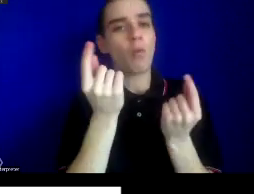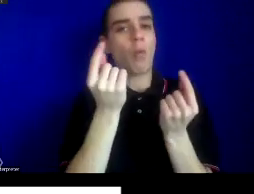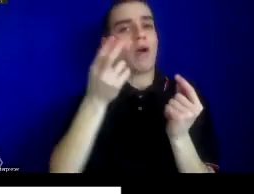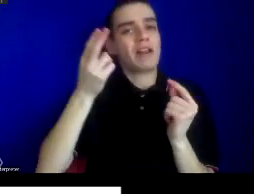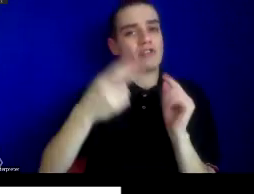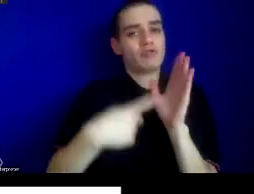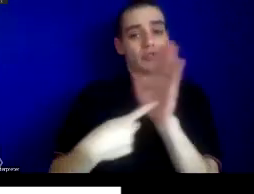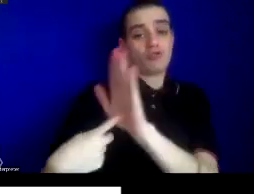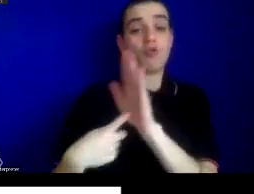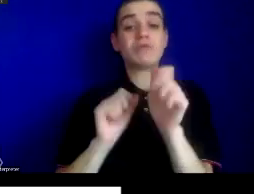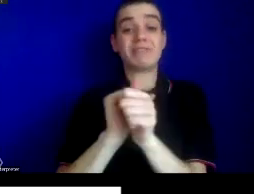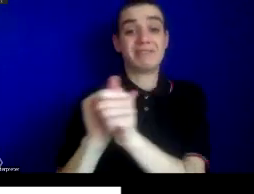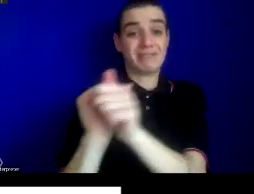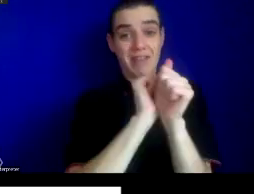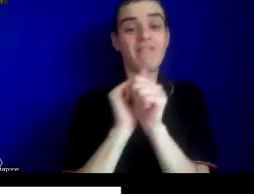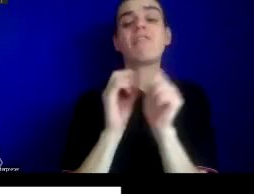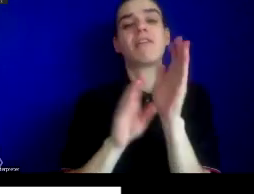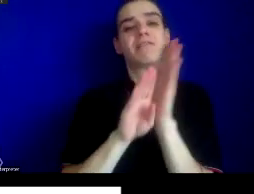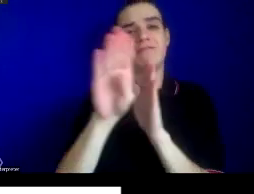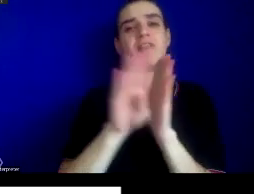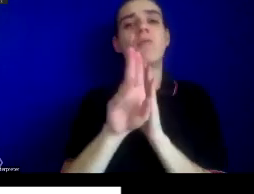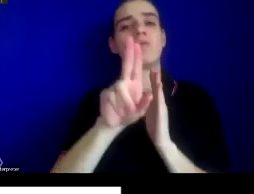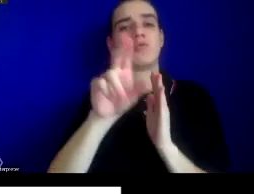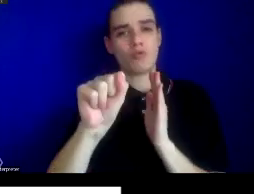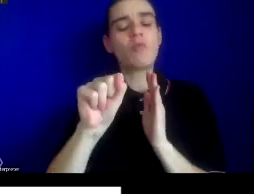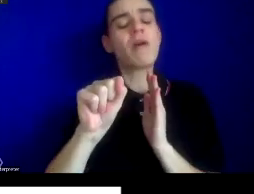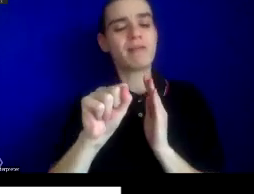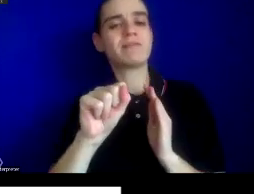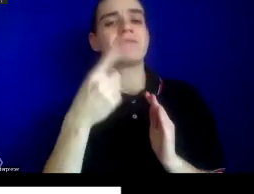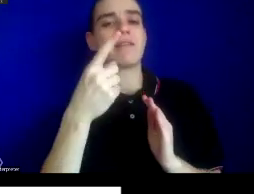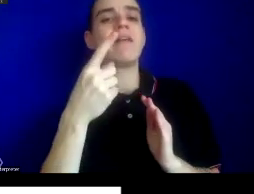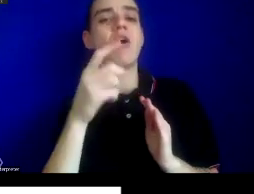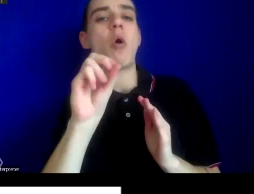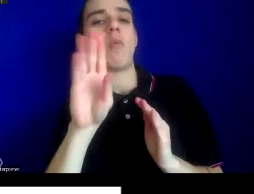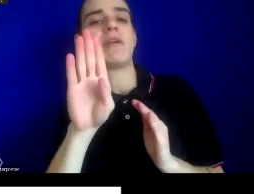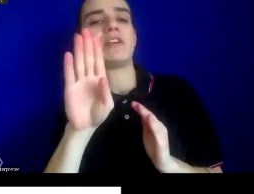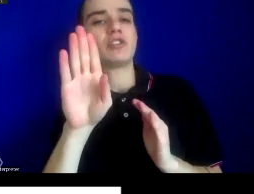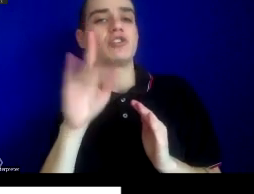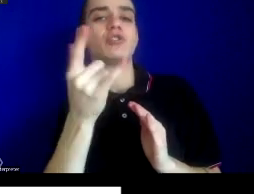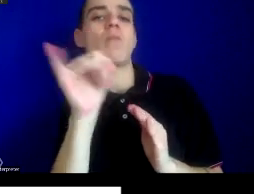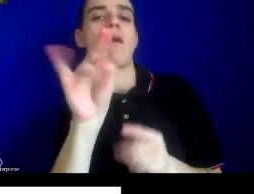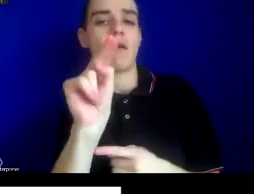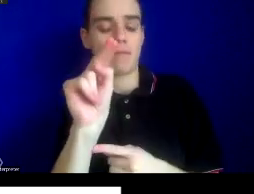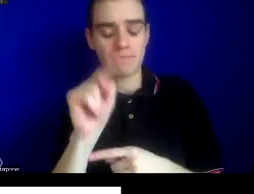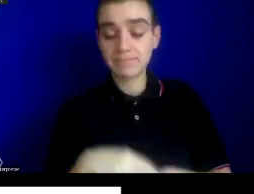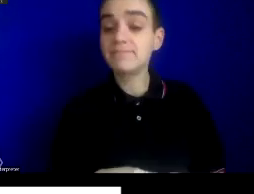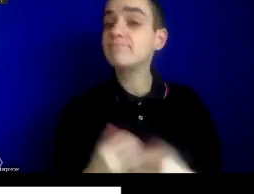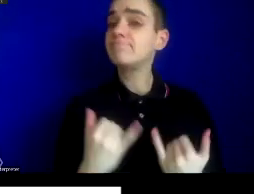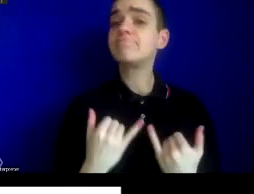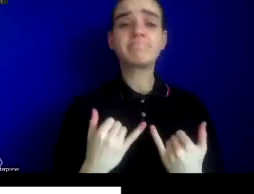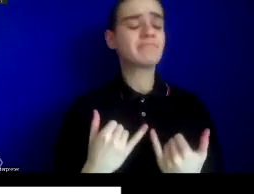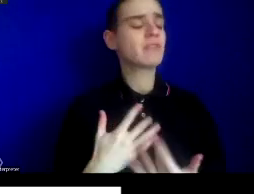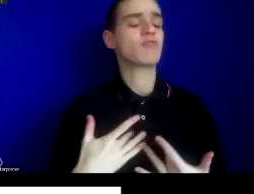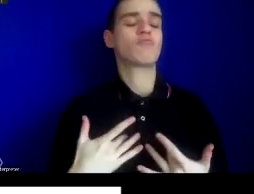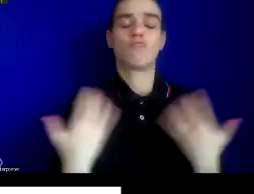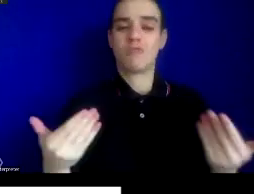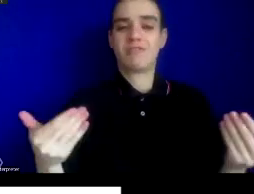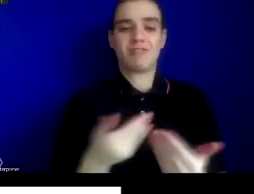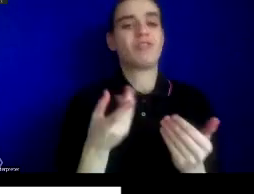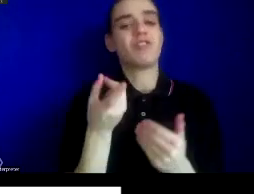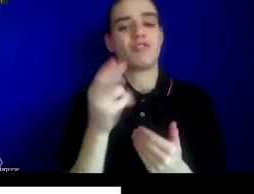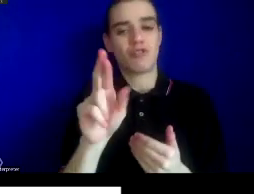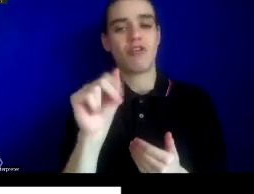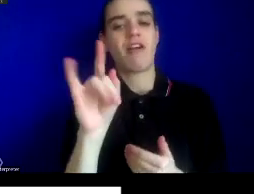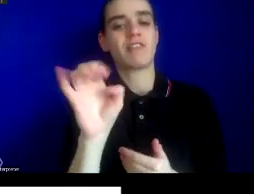slavery and the development of U.S. gynecology. Today, I have the great pleasure and privilege of introducing Dr. Alexander White, Assistant